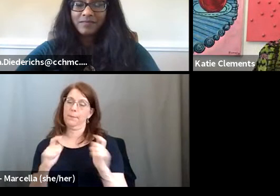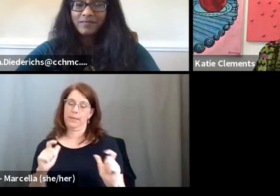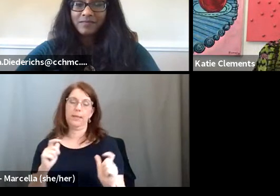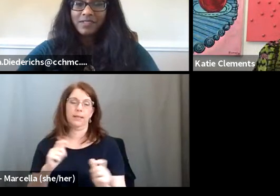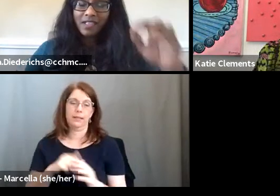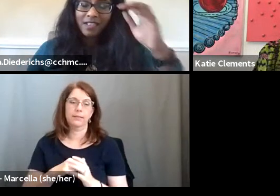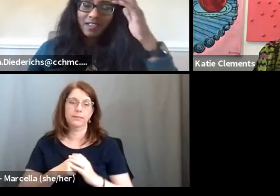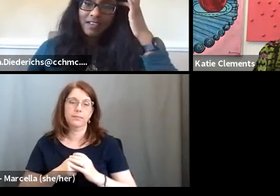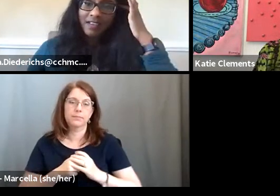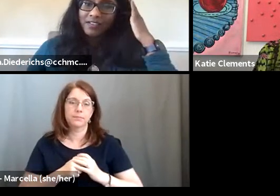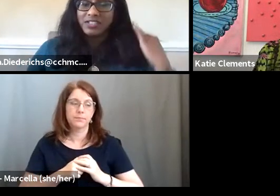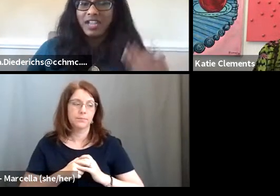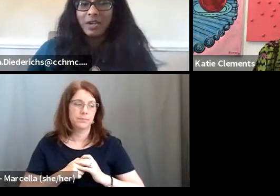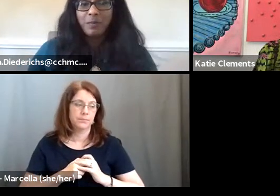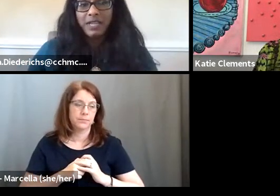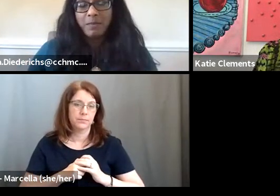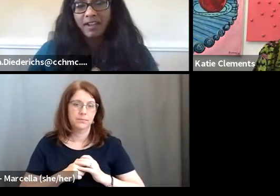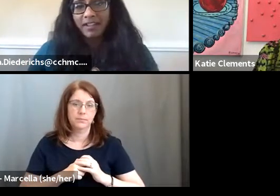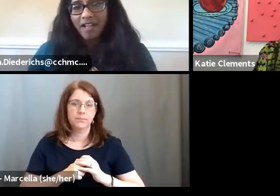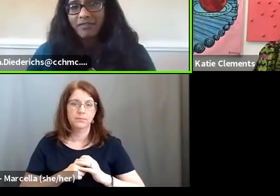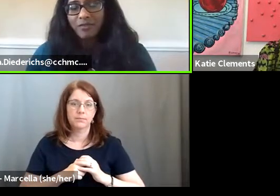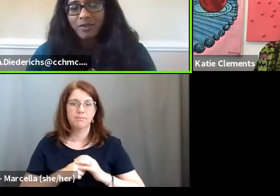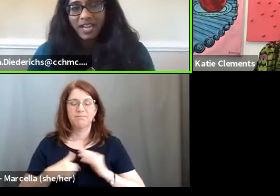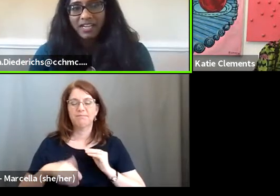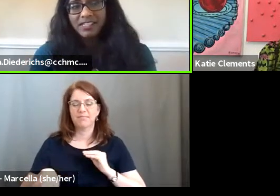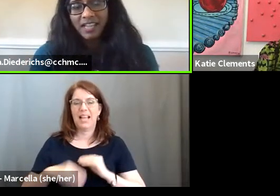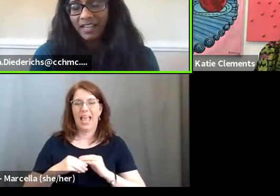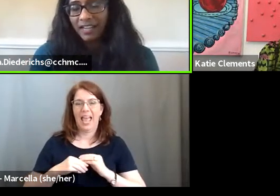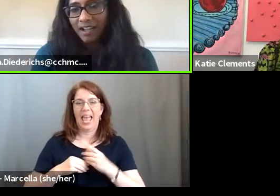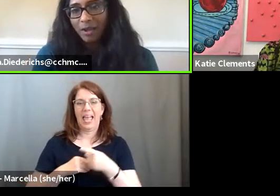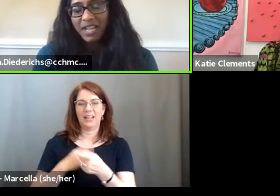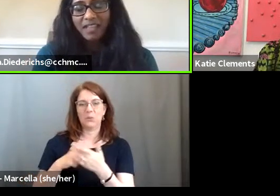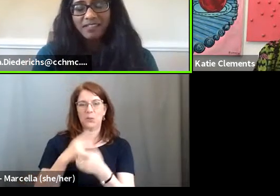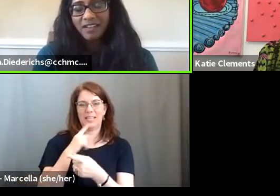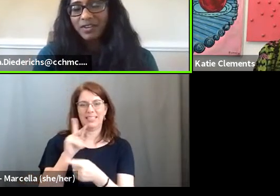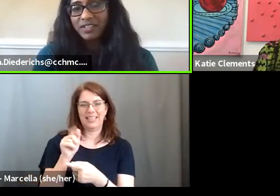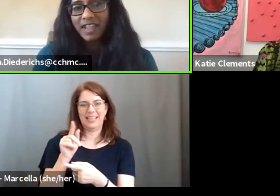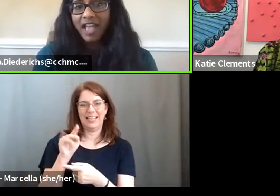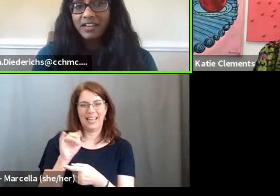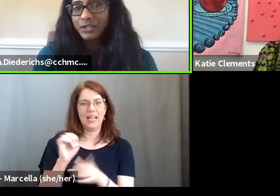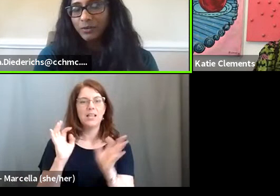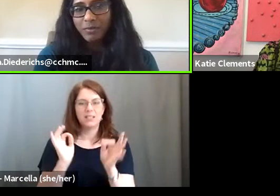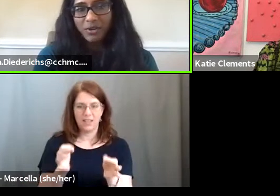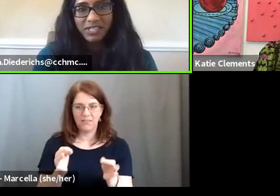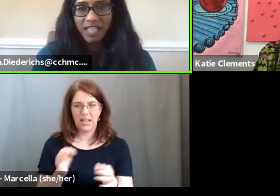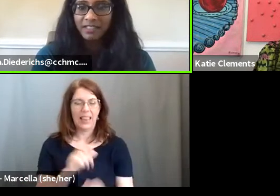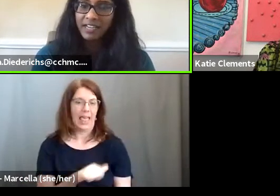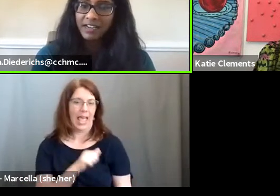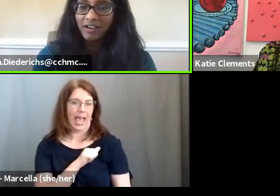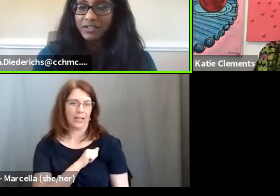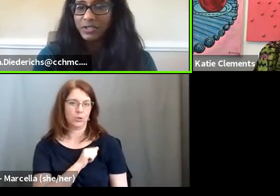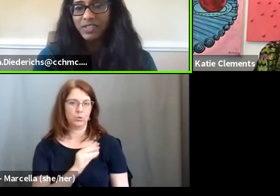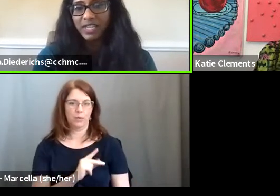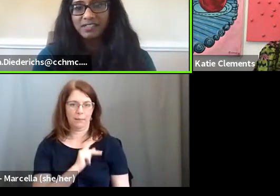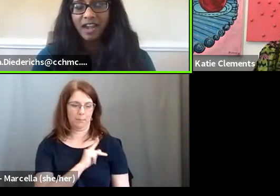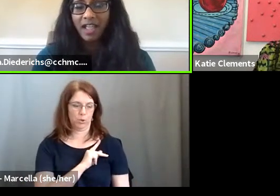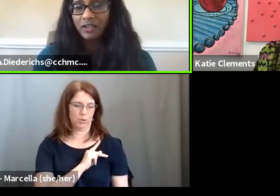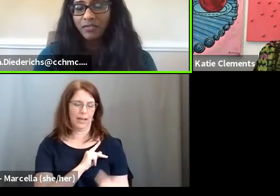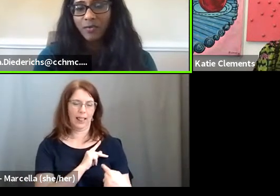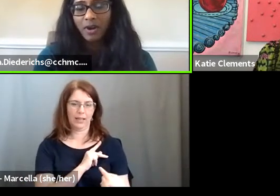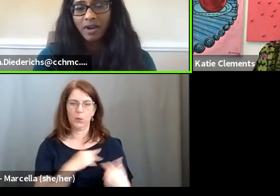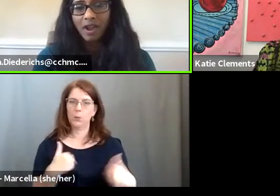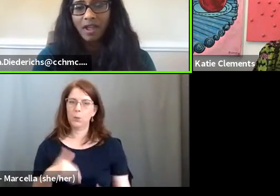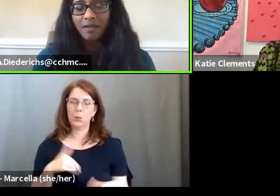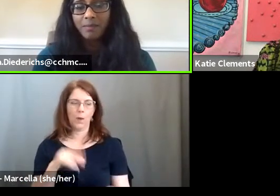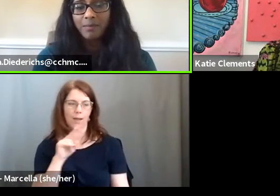Yeah. And just kind of piggybacking off of what Katie's saying. Um, yes, definitely attitude and personality are the two things that